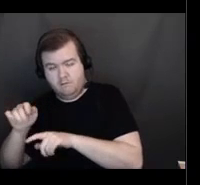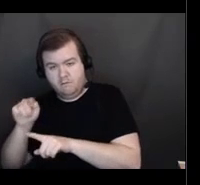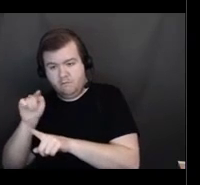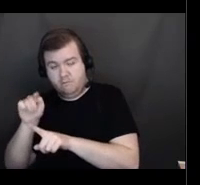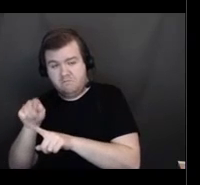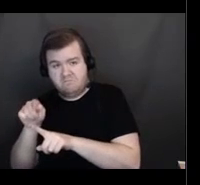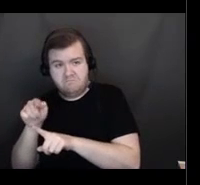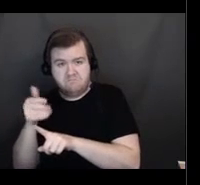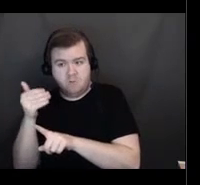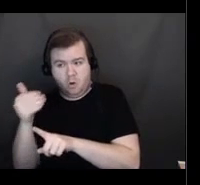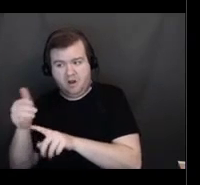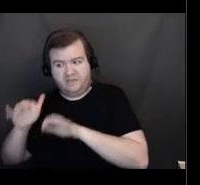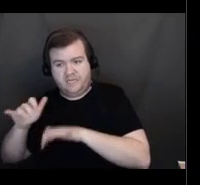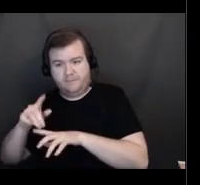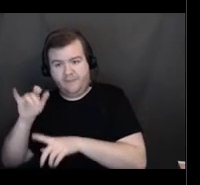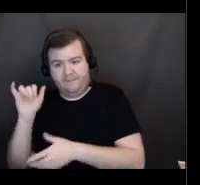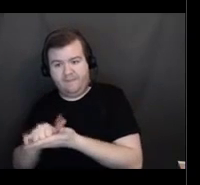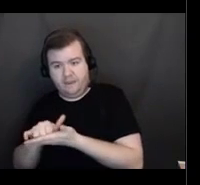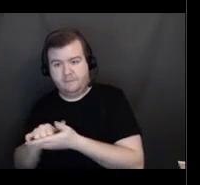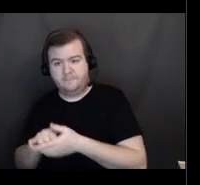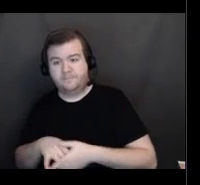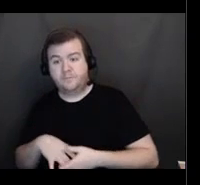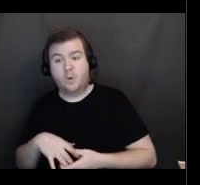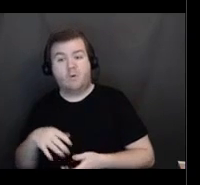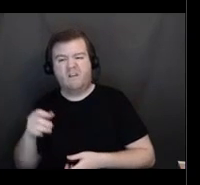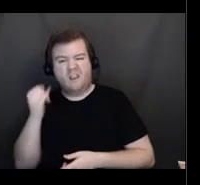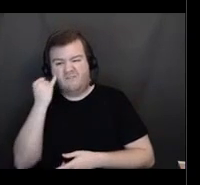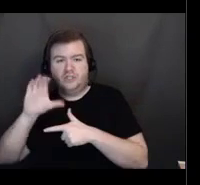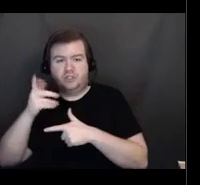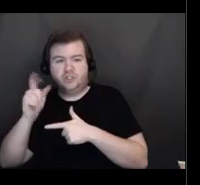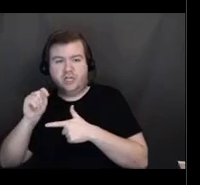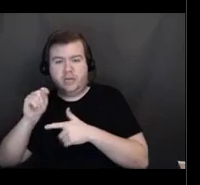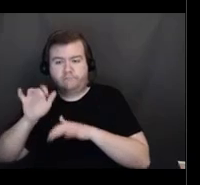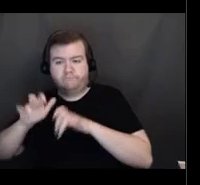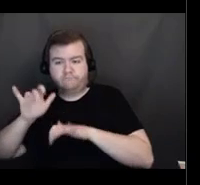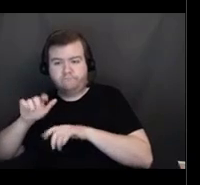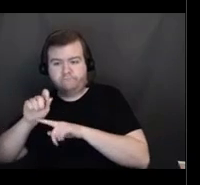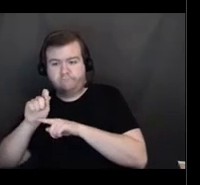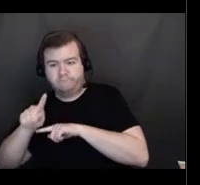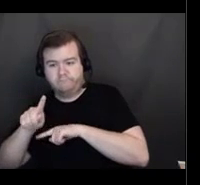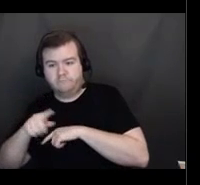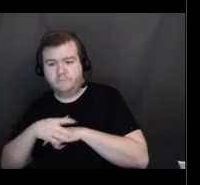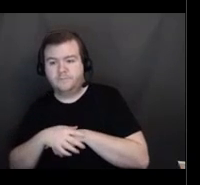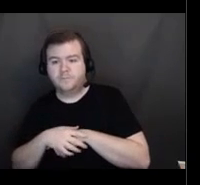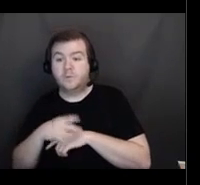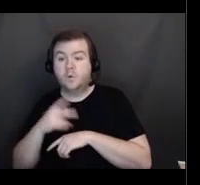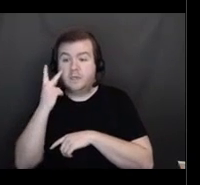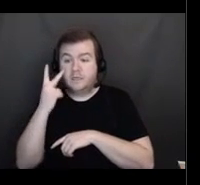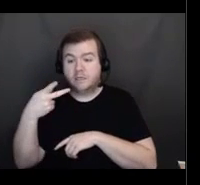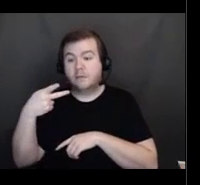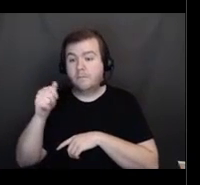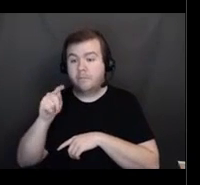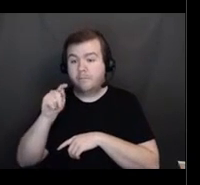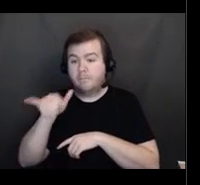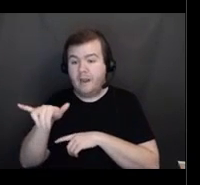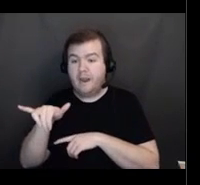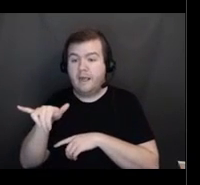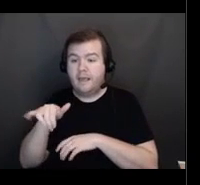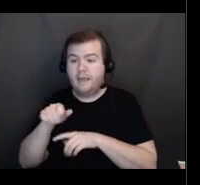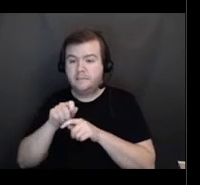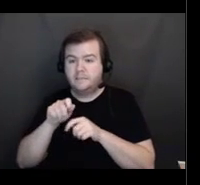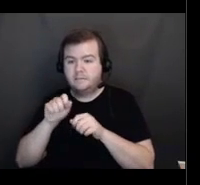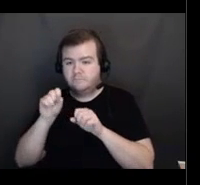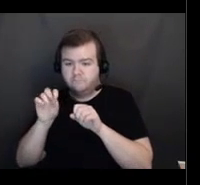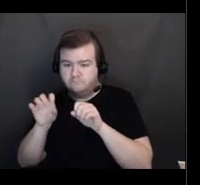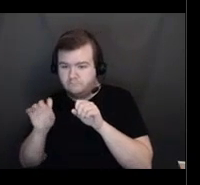option, if you see chat, you can put them in there. And I see that Patty has entered some, some of those websites in